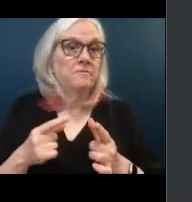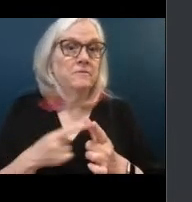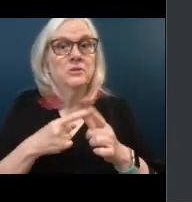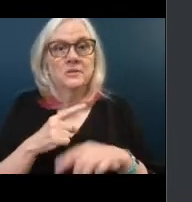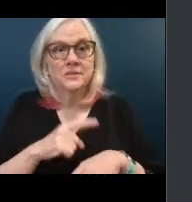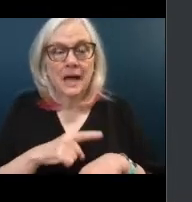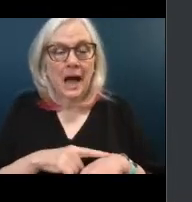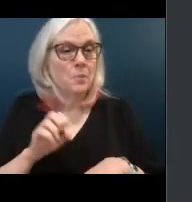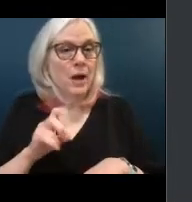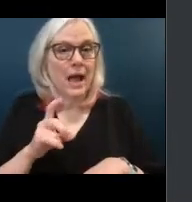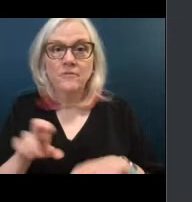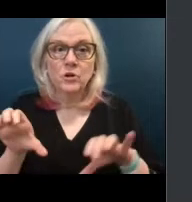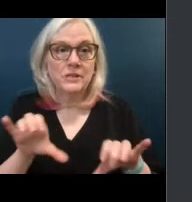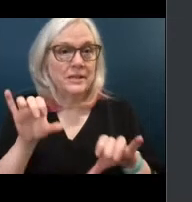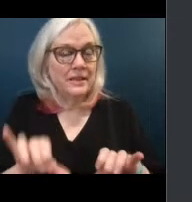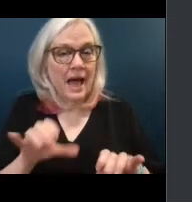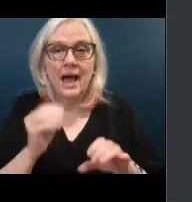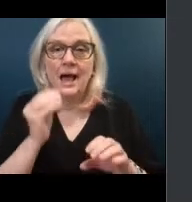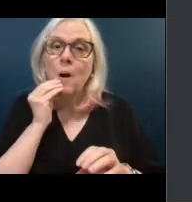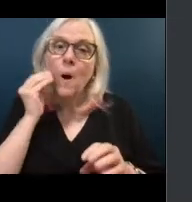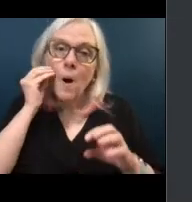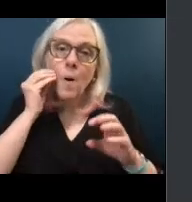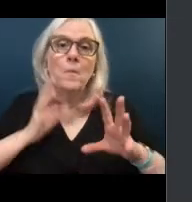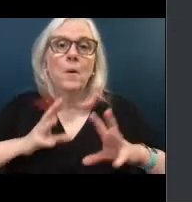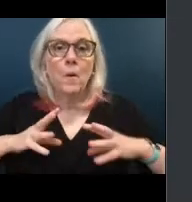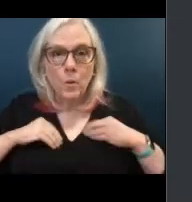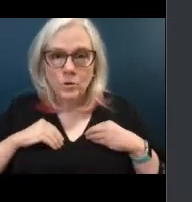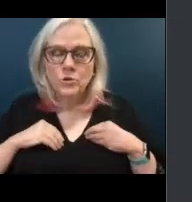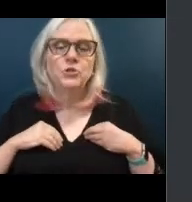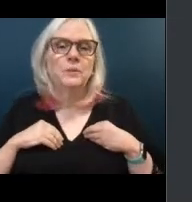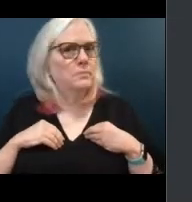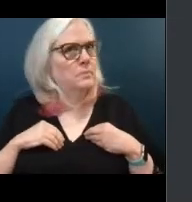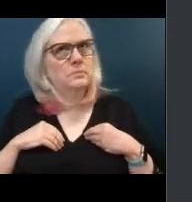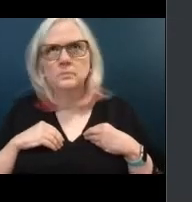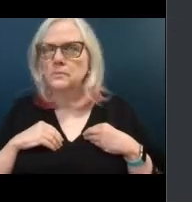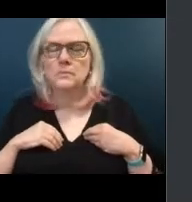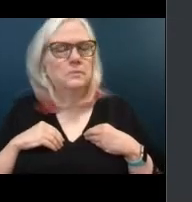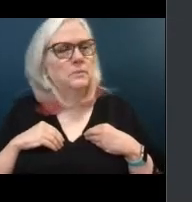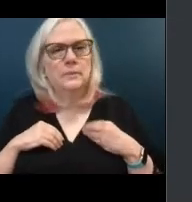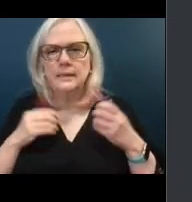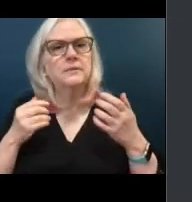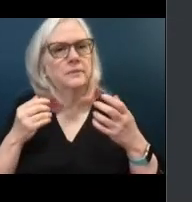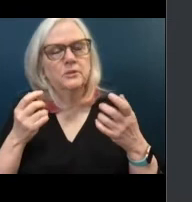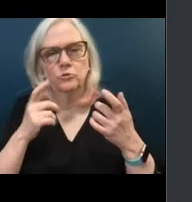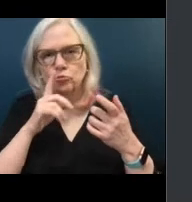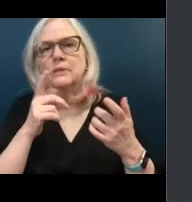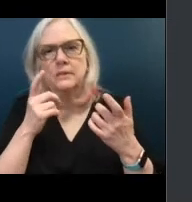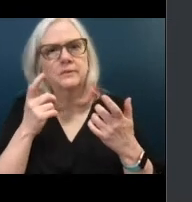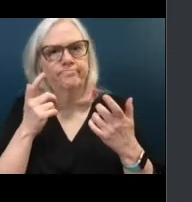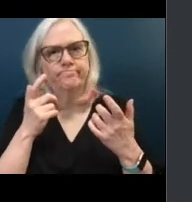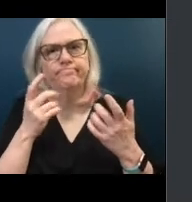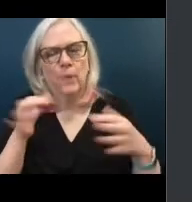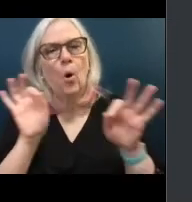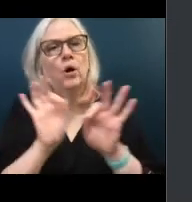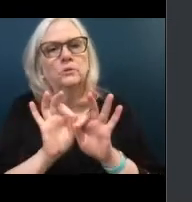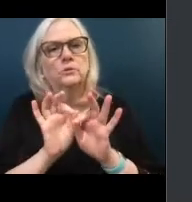And homeownership is a huge, a huge thing to obtain for somebody. We have 89 homeowners in your